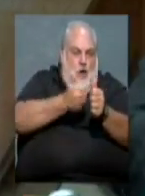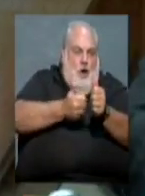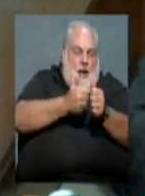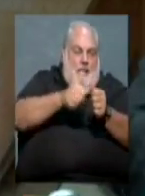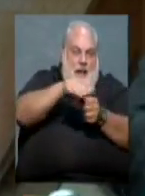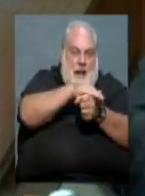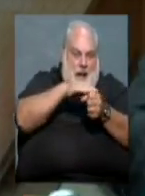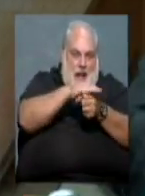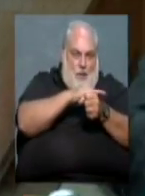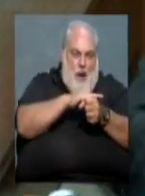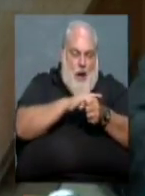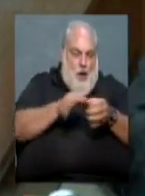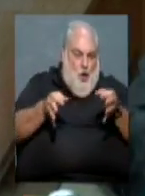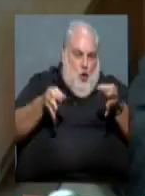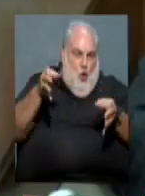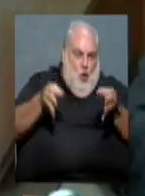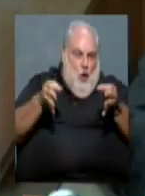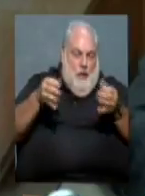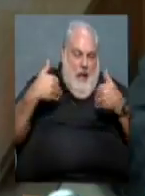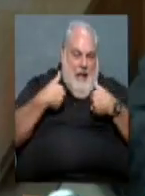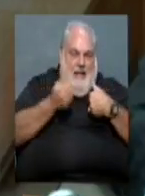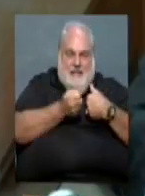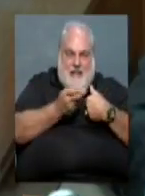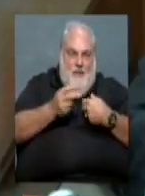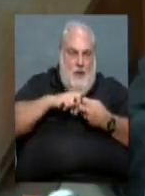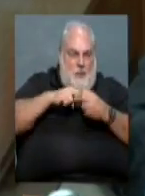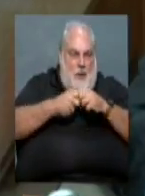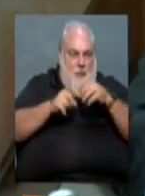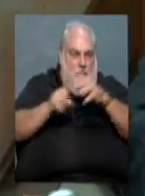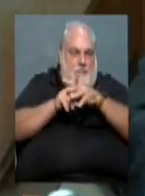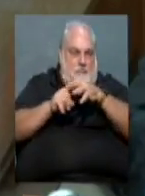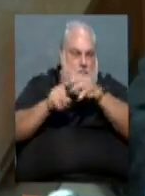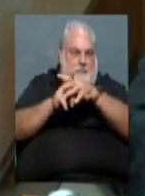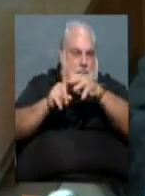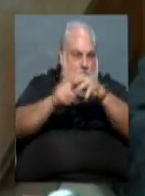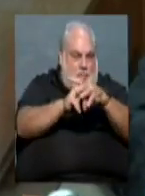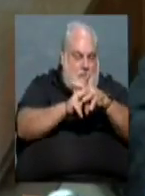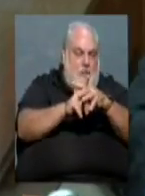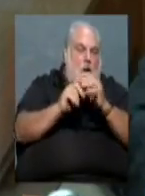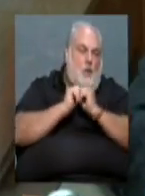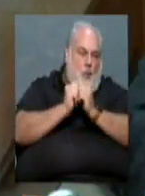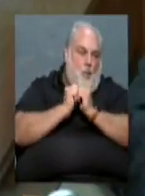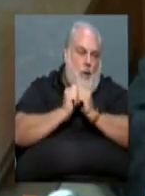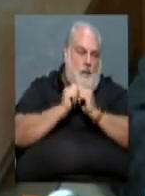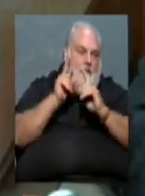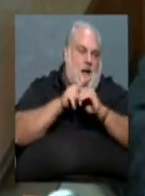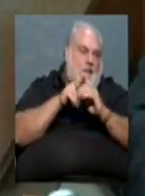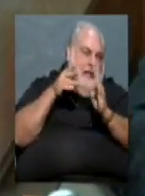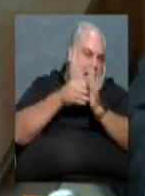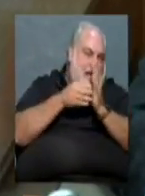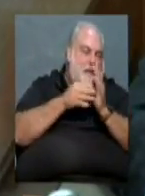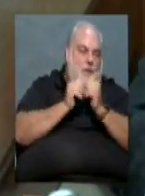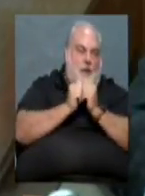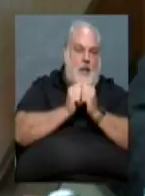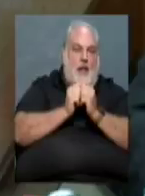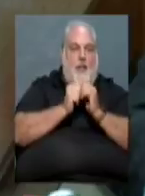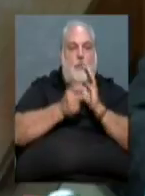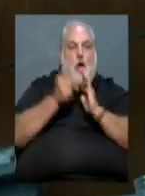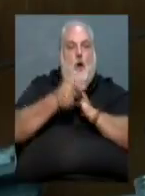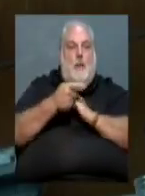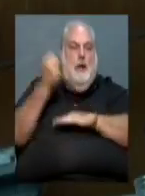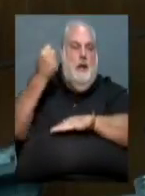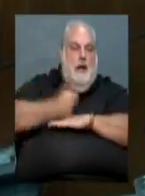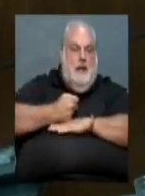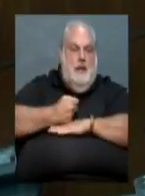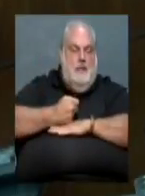District Court. And we had a number of serious problems that came about in terms of the prosecution and otherwise when the program ended. So,